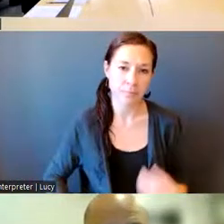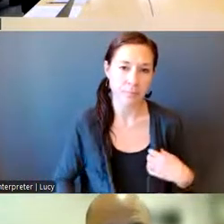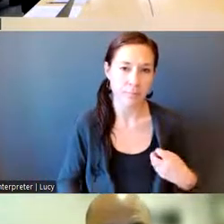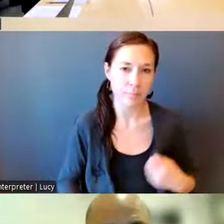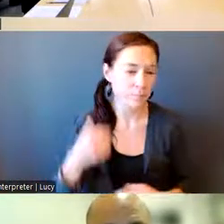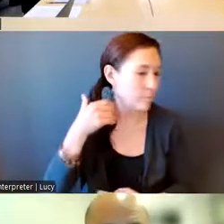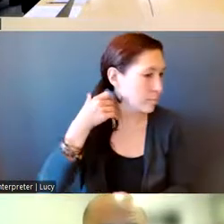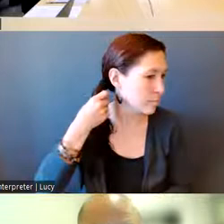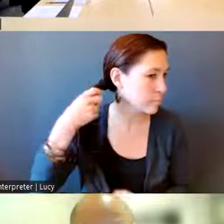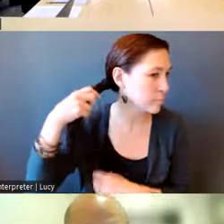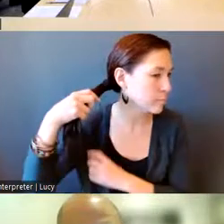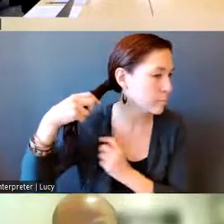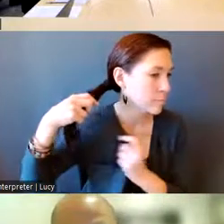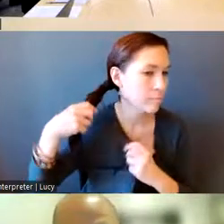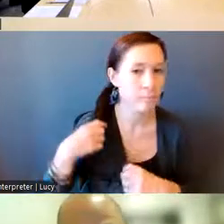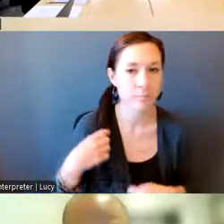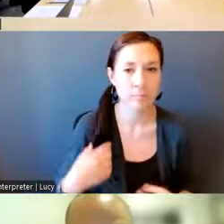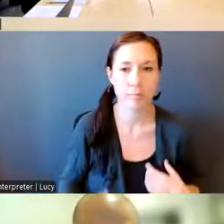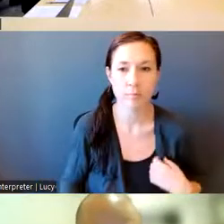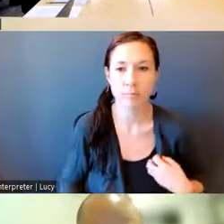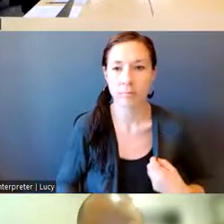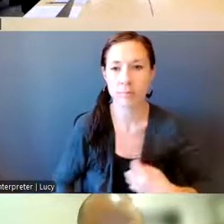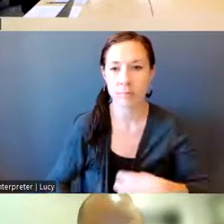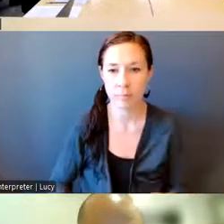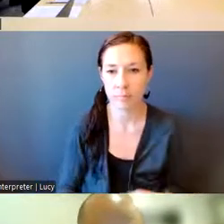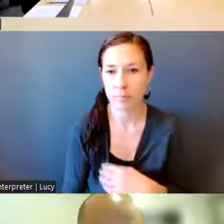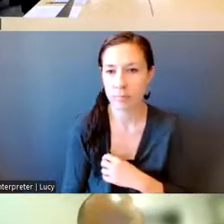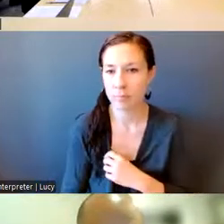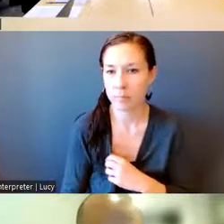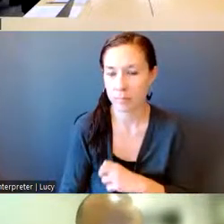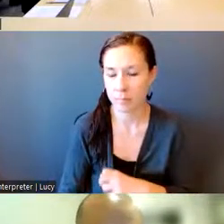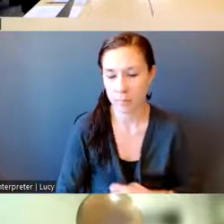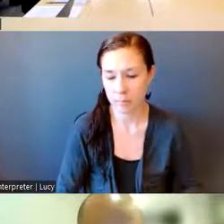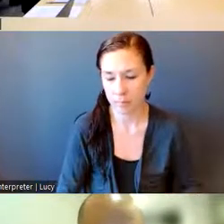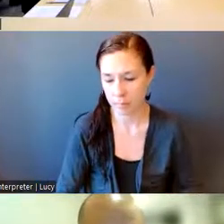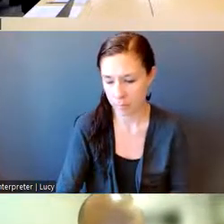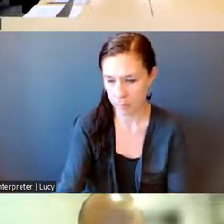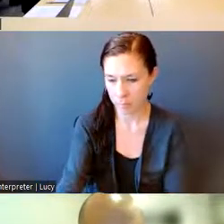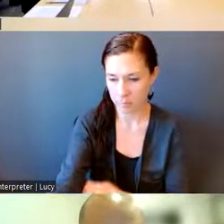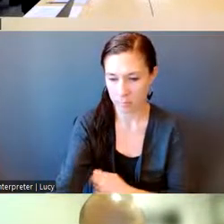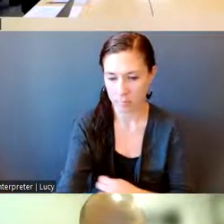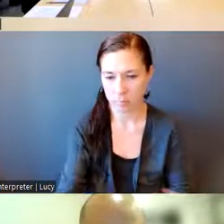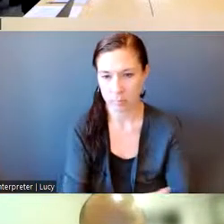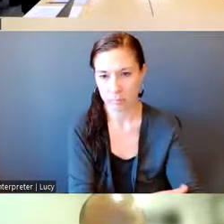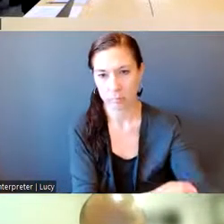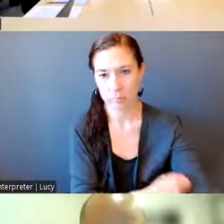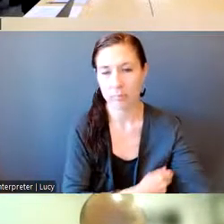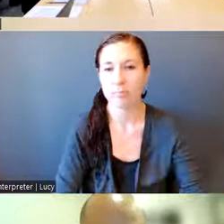Me y Terry un par a la reunión en la Espero que la reunión con Next interpreter, por favor.